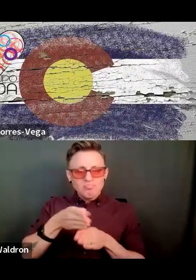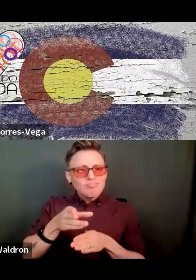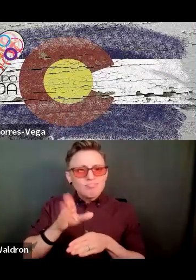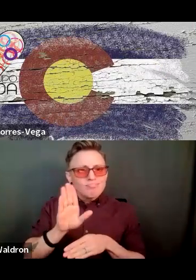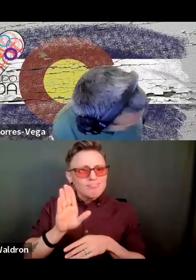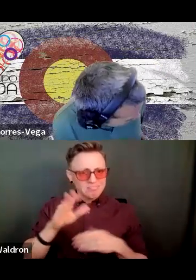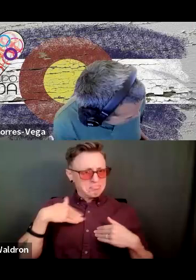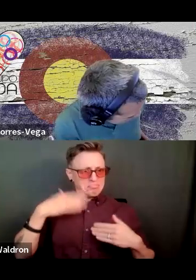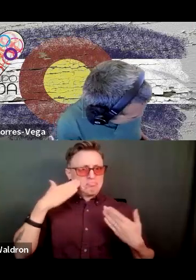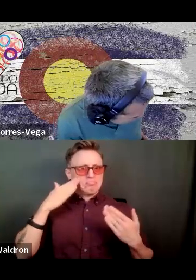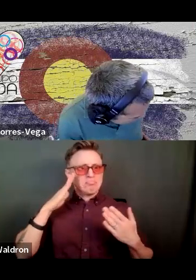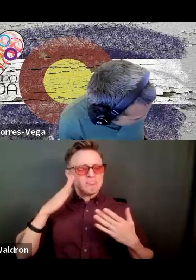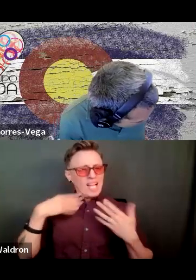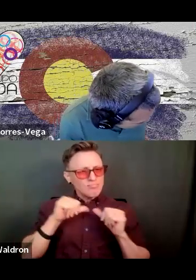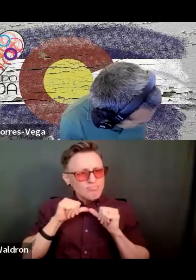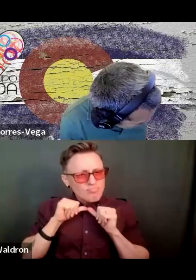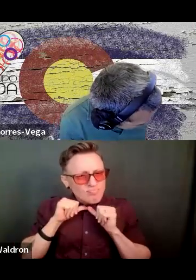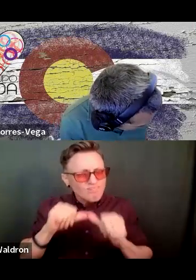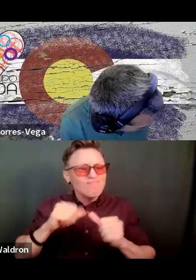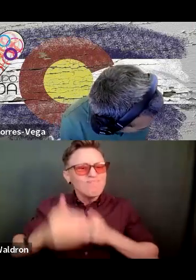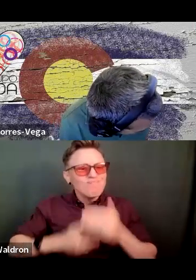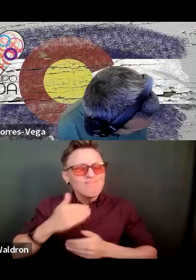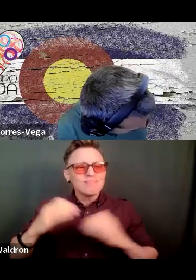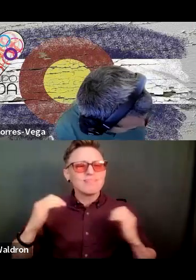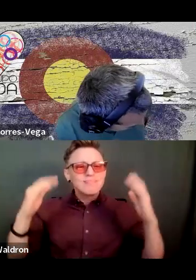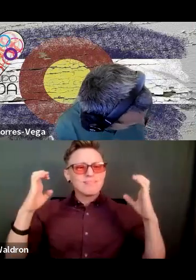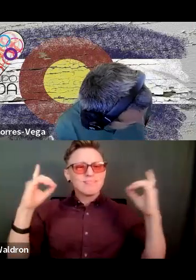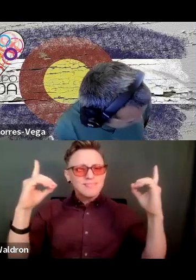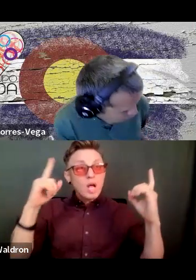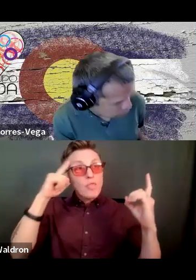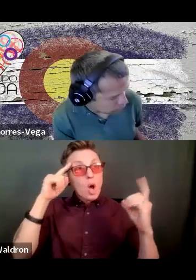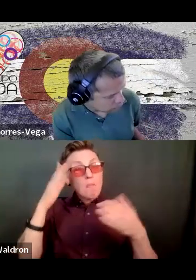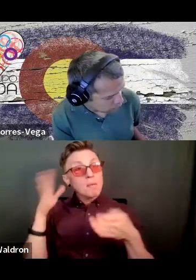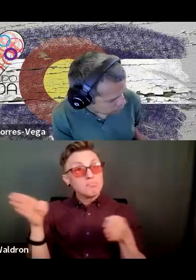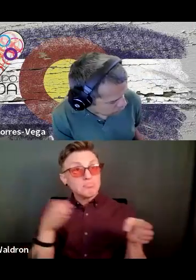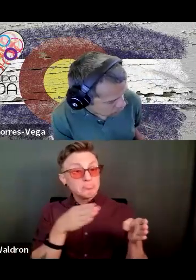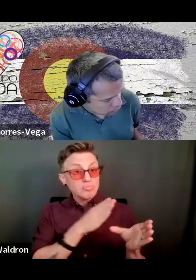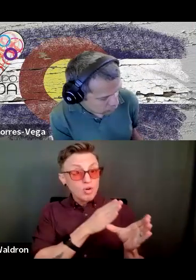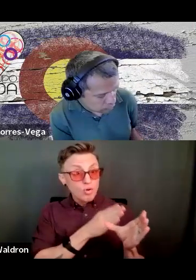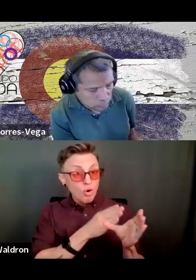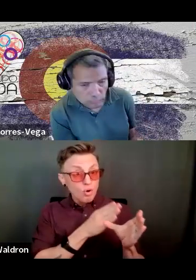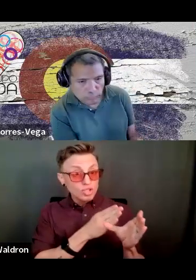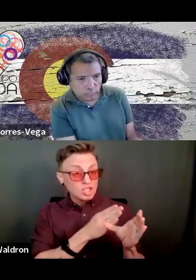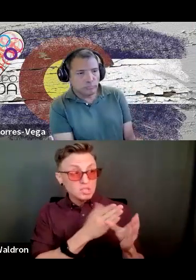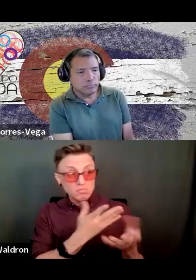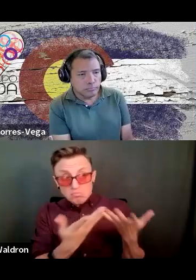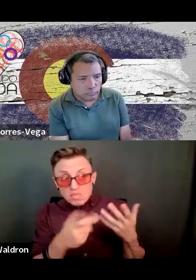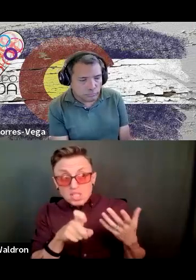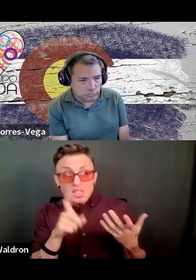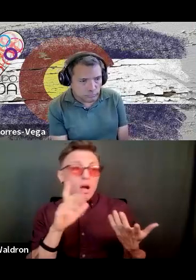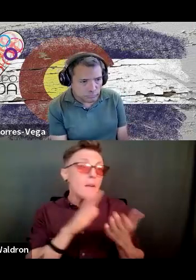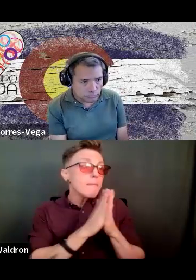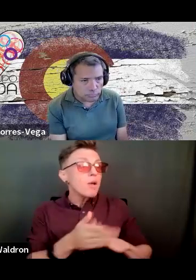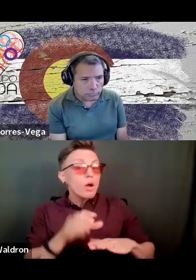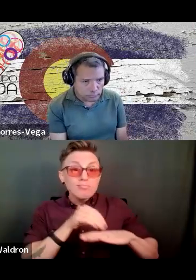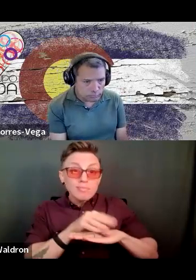higher education. At first, I looked into psychology to see if there was a need for, you know, counseling and those type